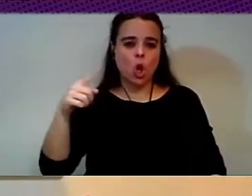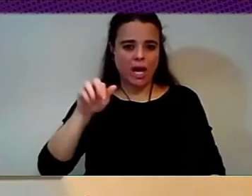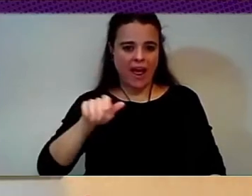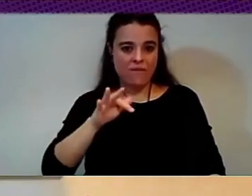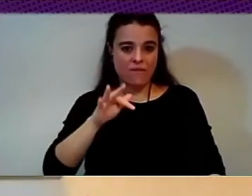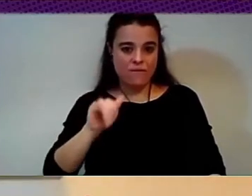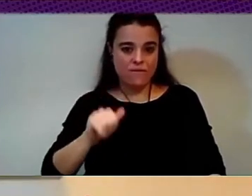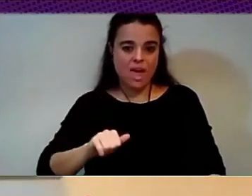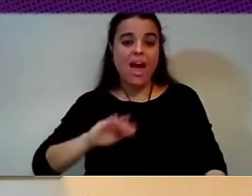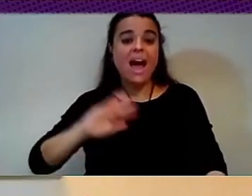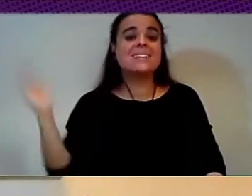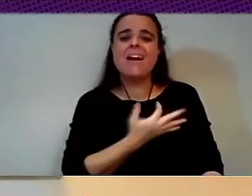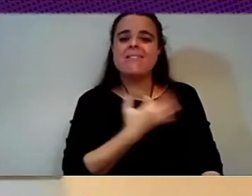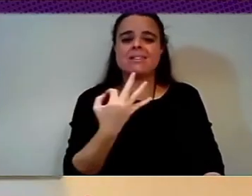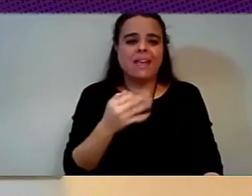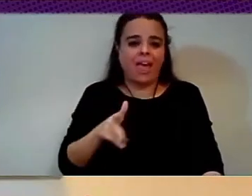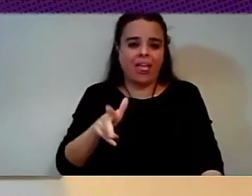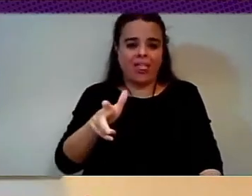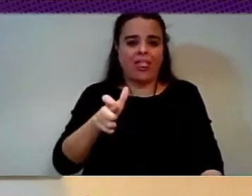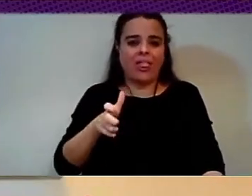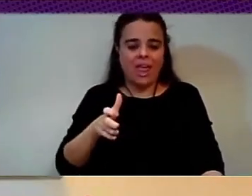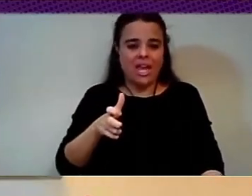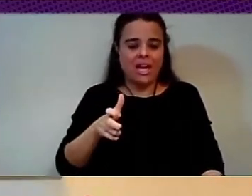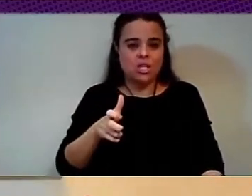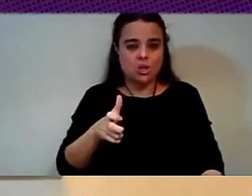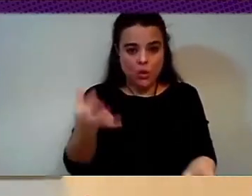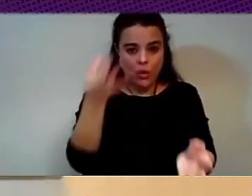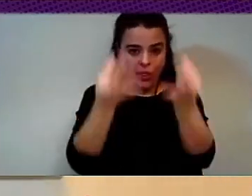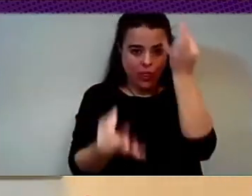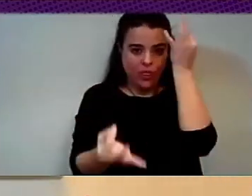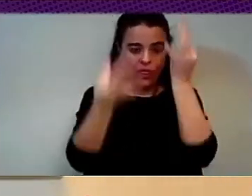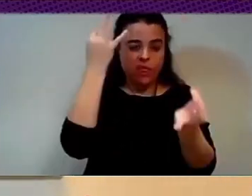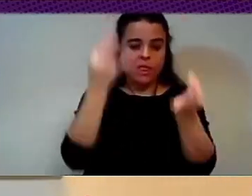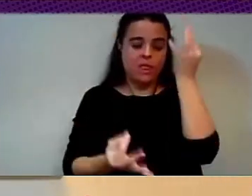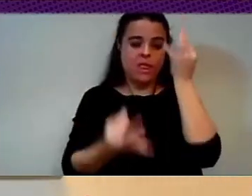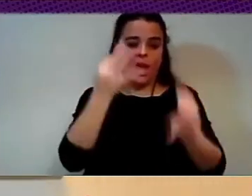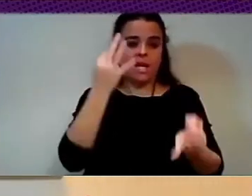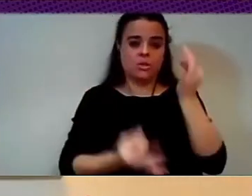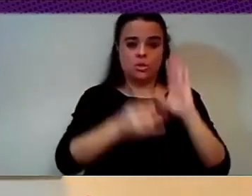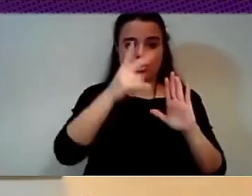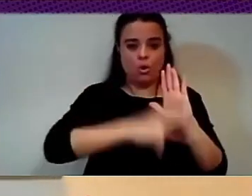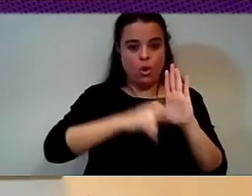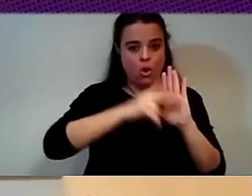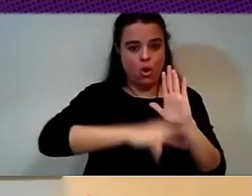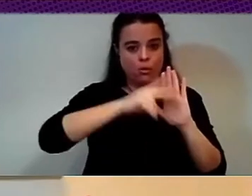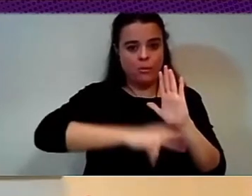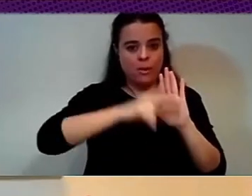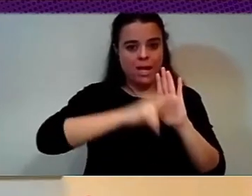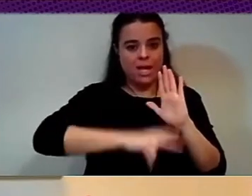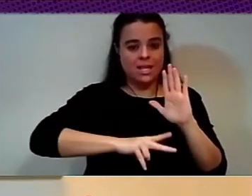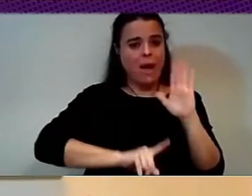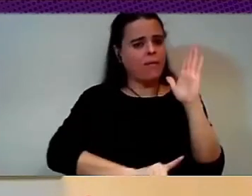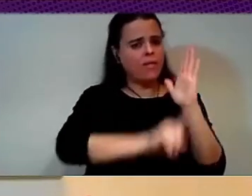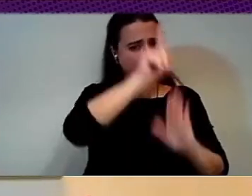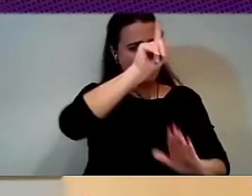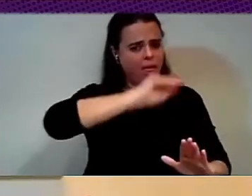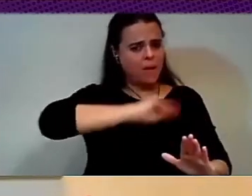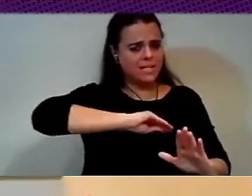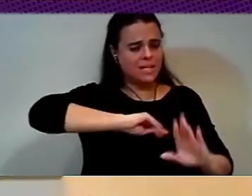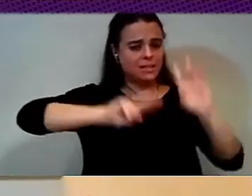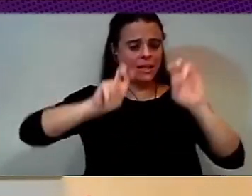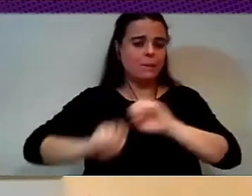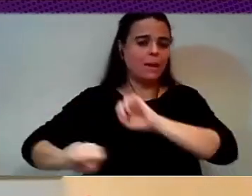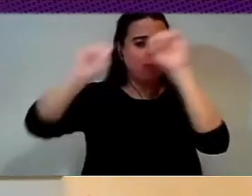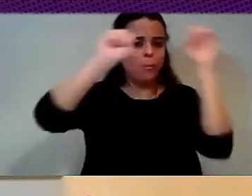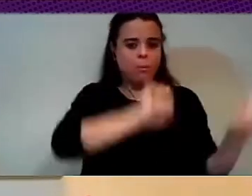have the most advanced regulation on the planet on this kind of things. But we have also the industrial data. And this is important that we